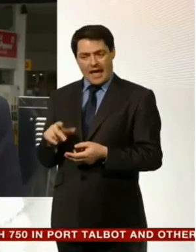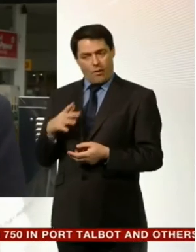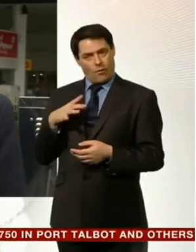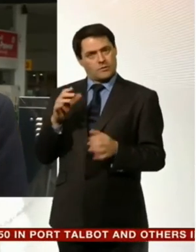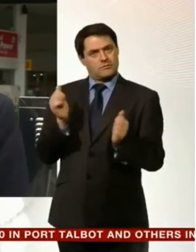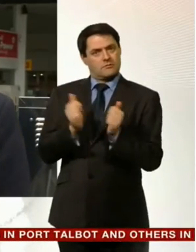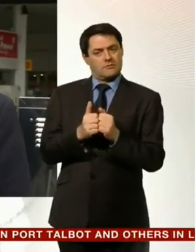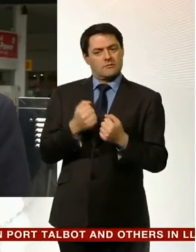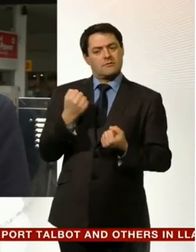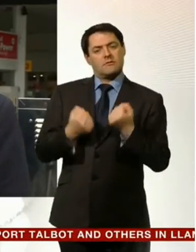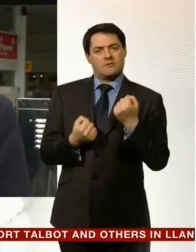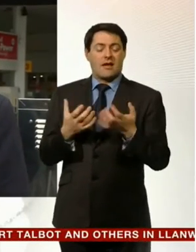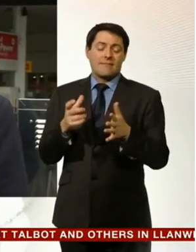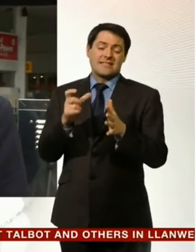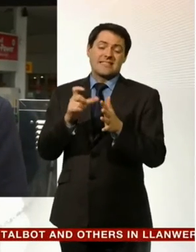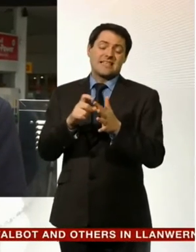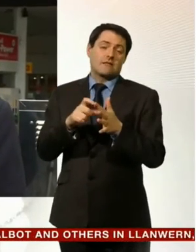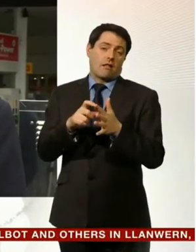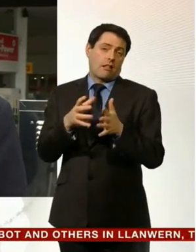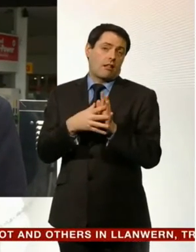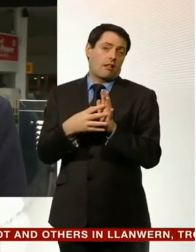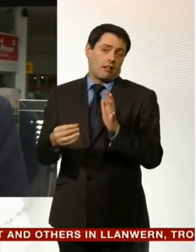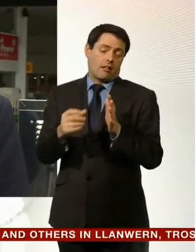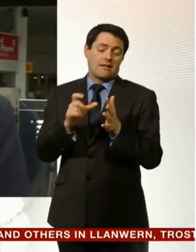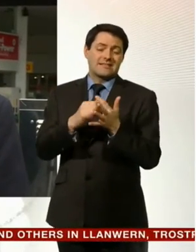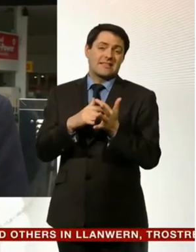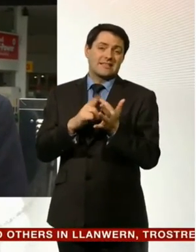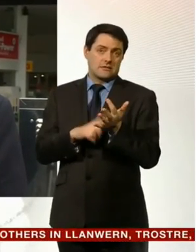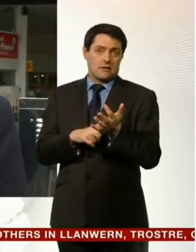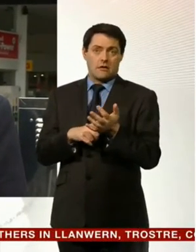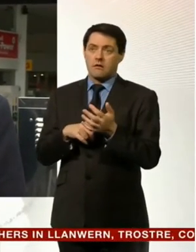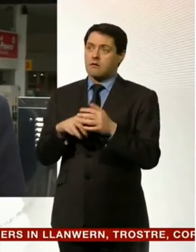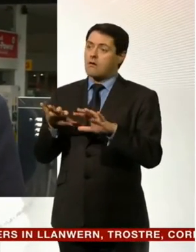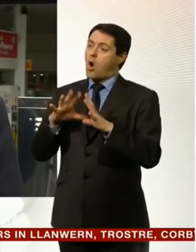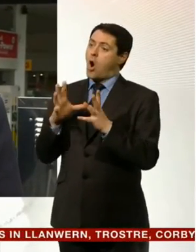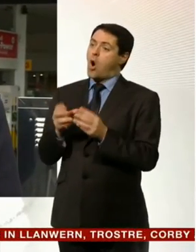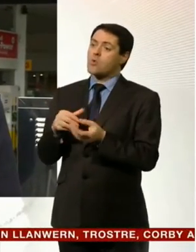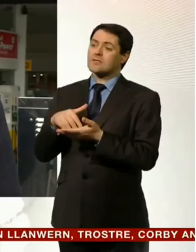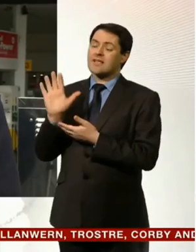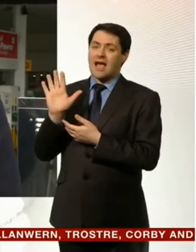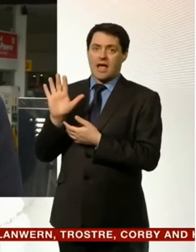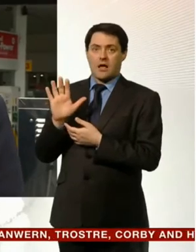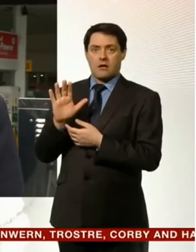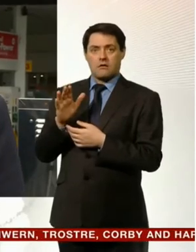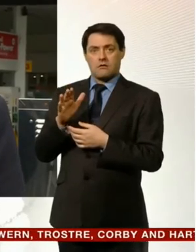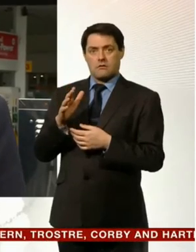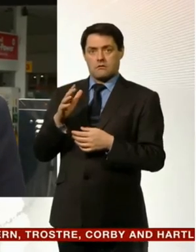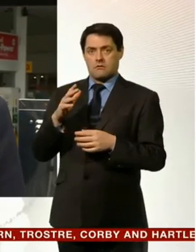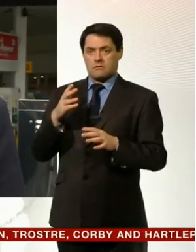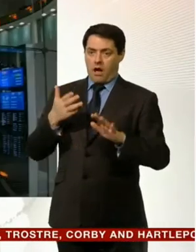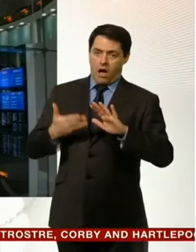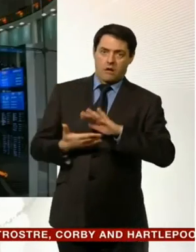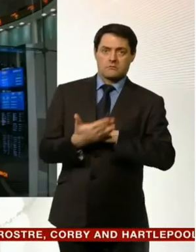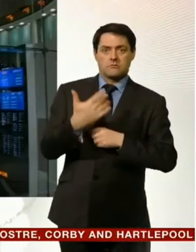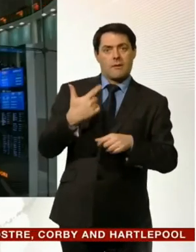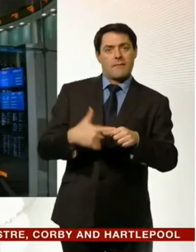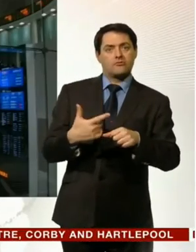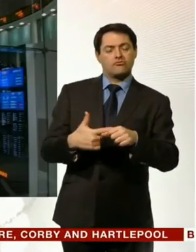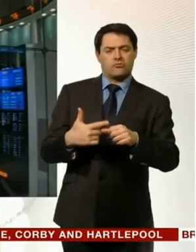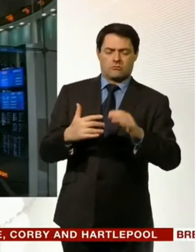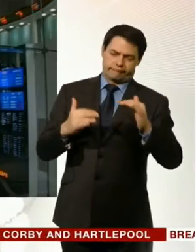take diesel for example the wholesale price of diesel has been below that of petrol for the past fortnight that's not yet reflected in the pumps